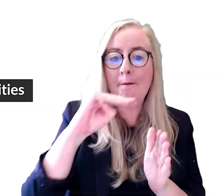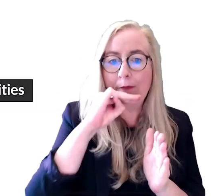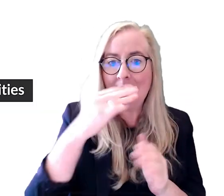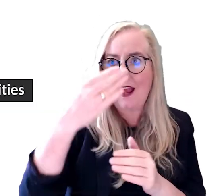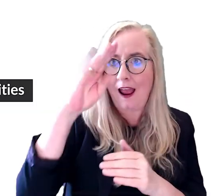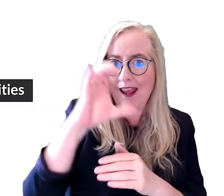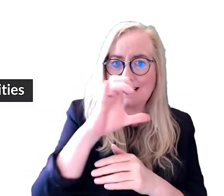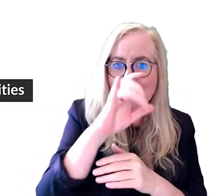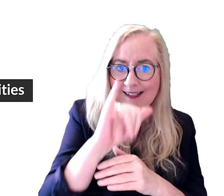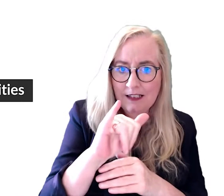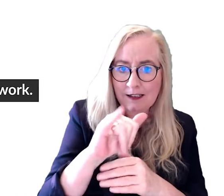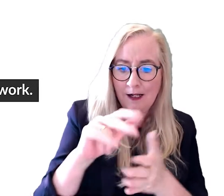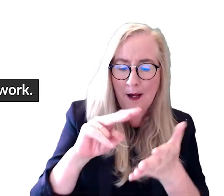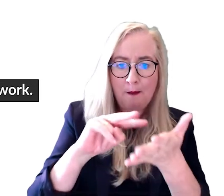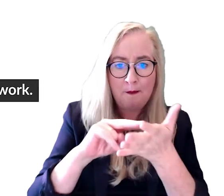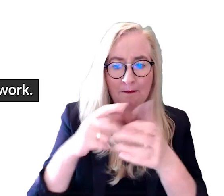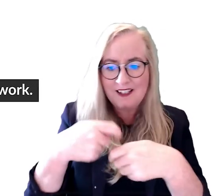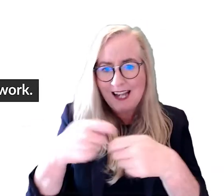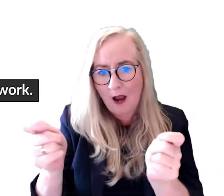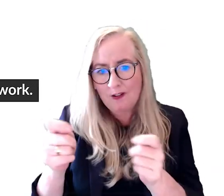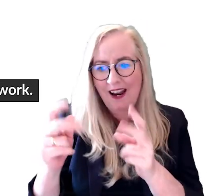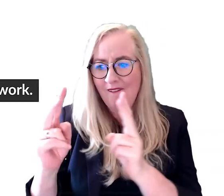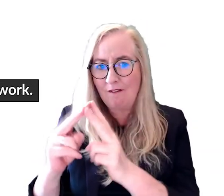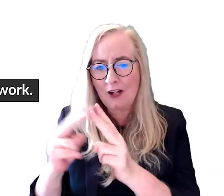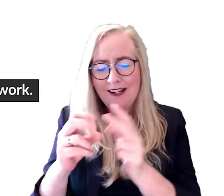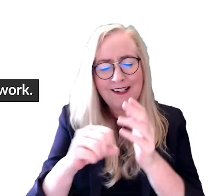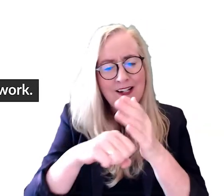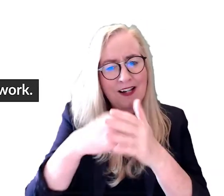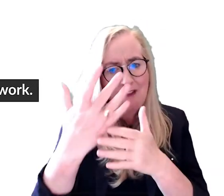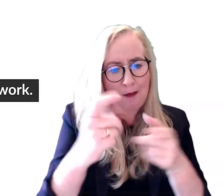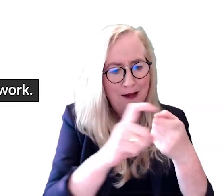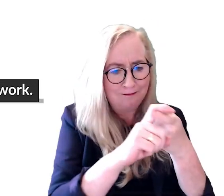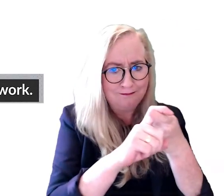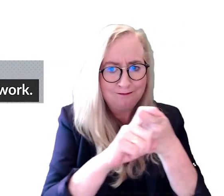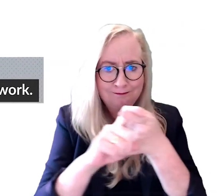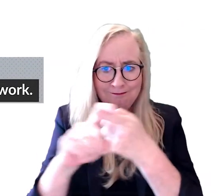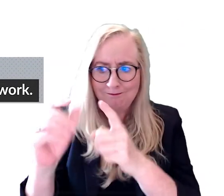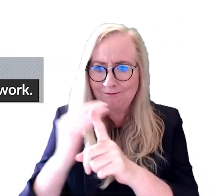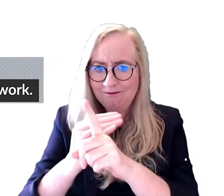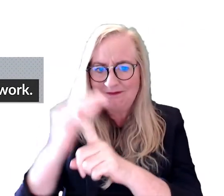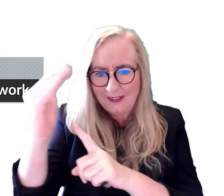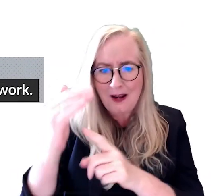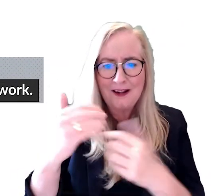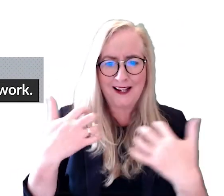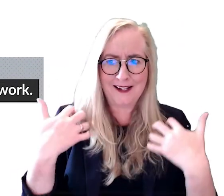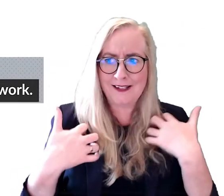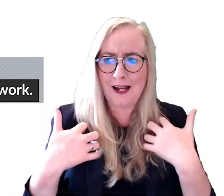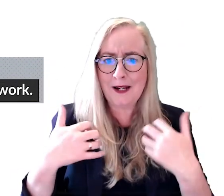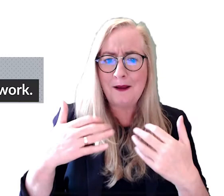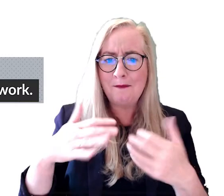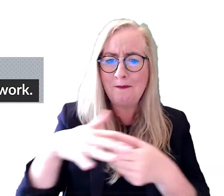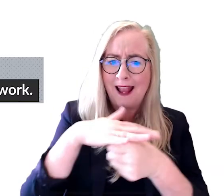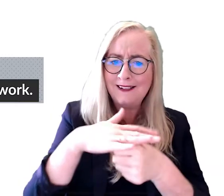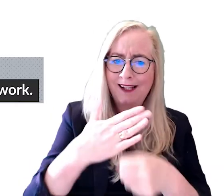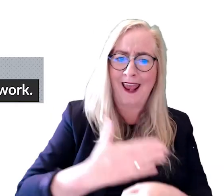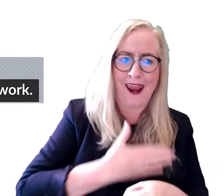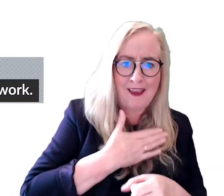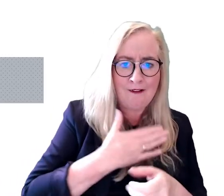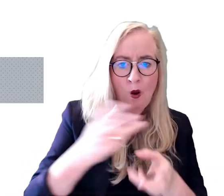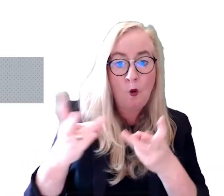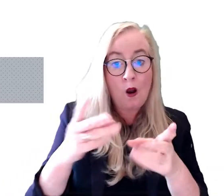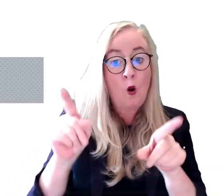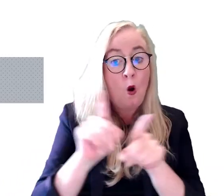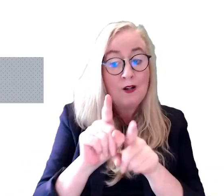will mean that Ireland's cities, towns and villages develop in a sustainable way and are vibrant places to live and